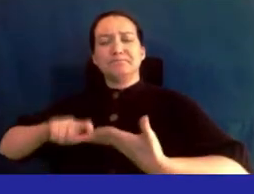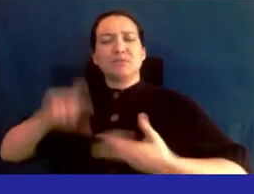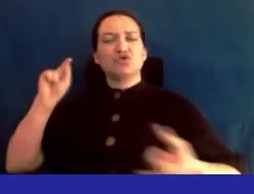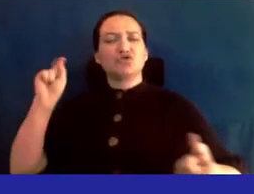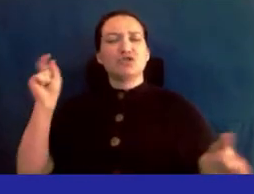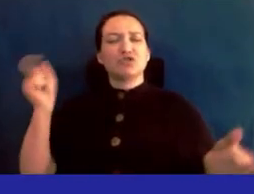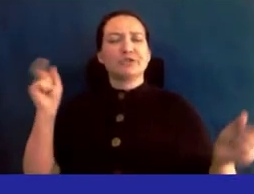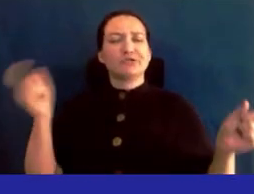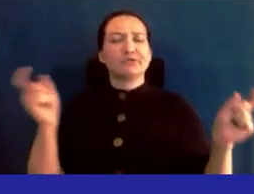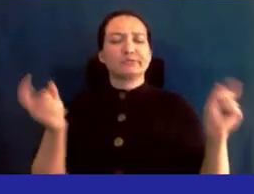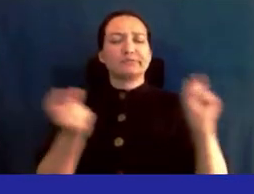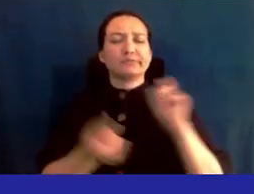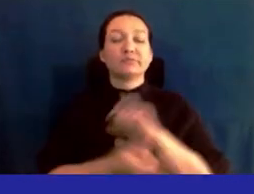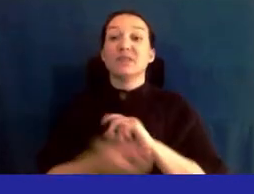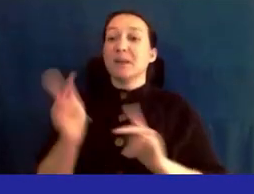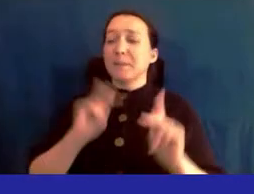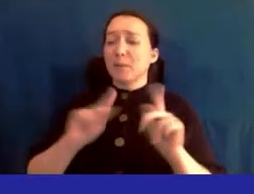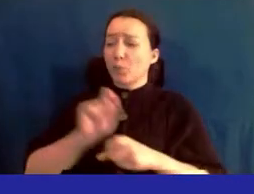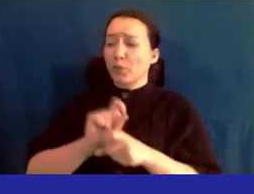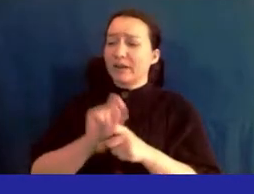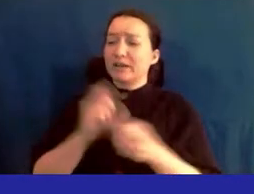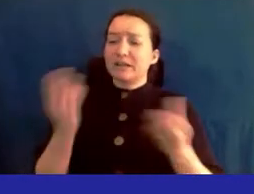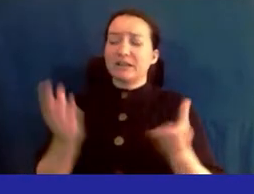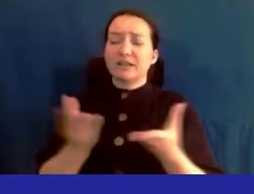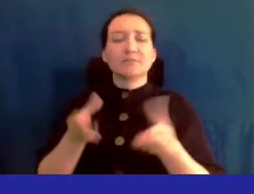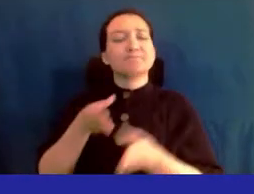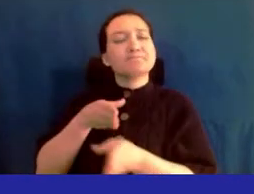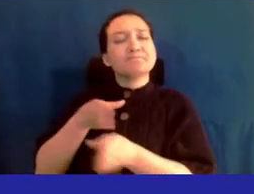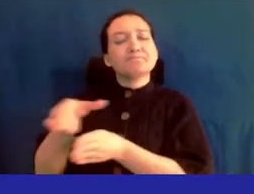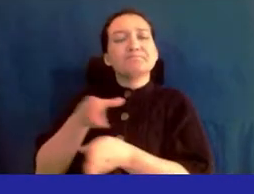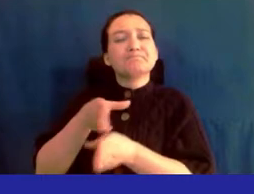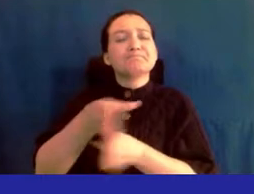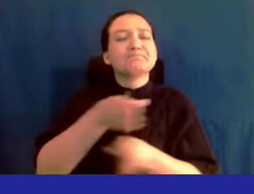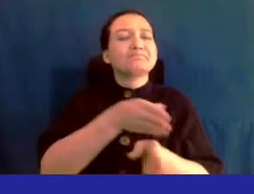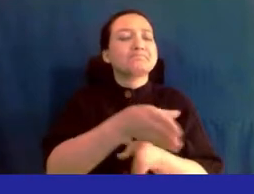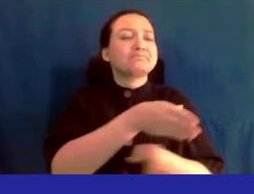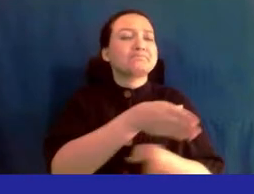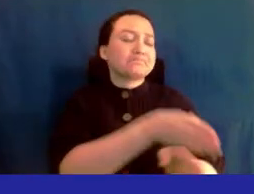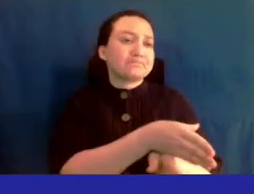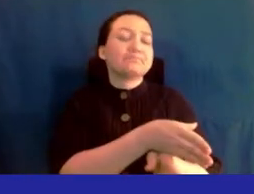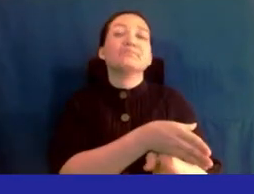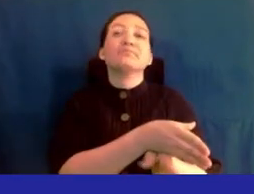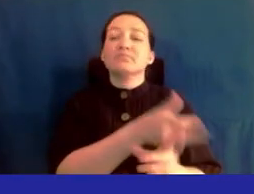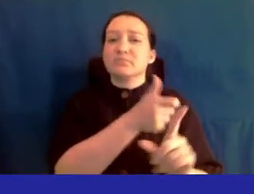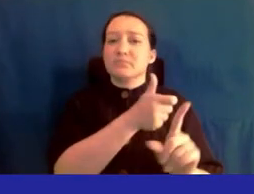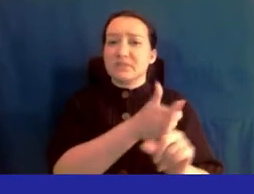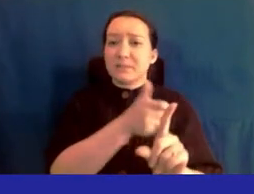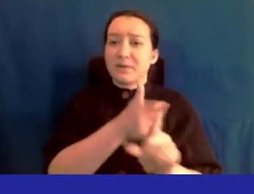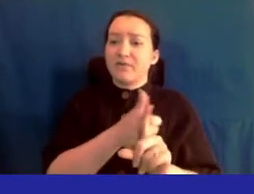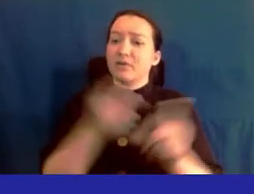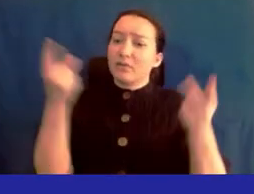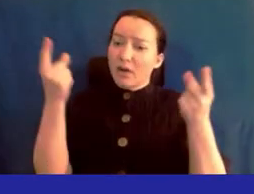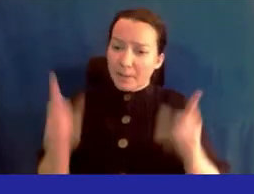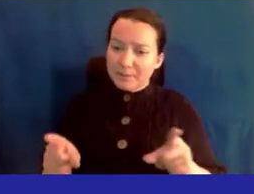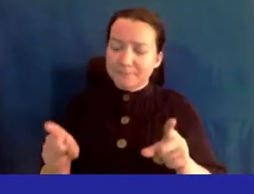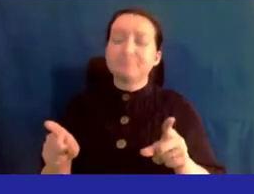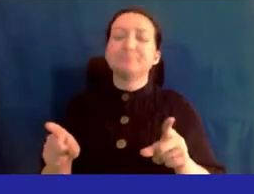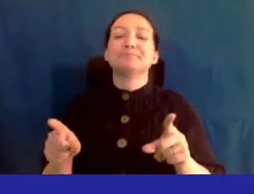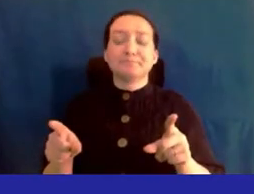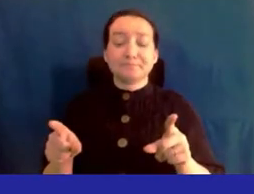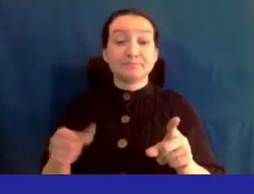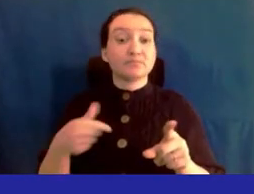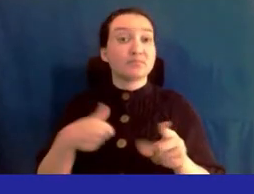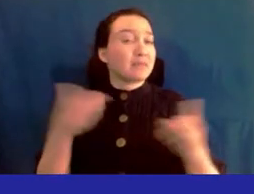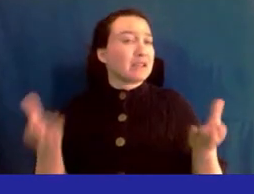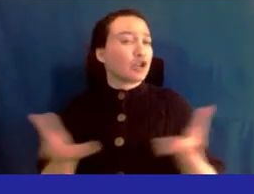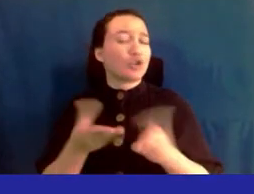and it is the people who works here in all facets and capabilities who have made this happen i'm